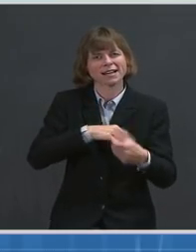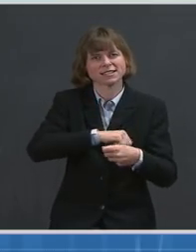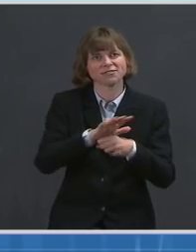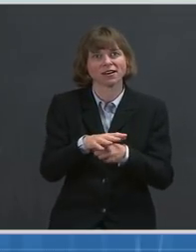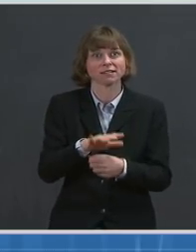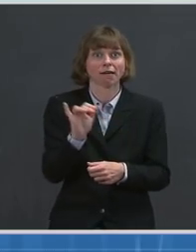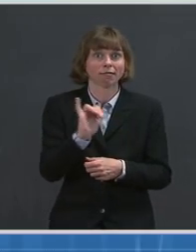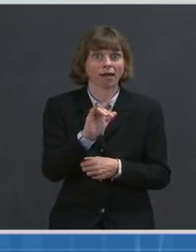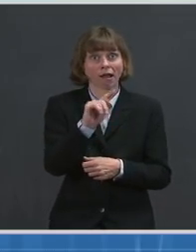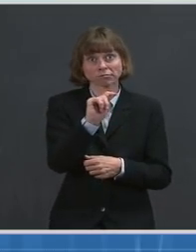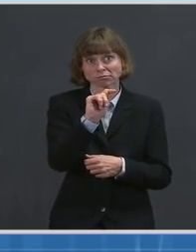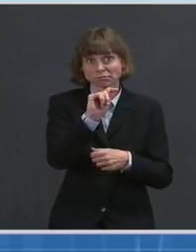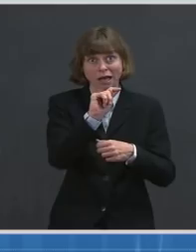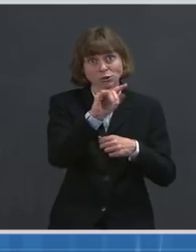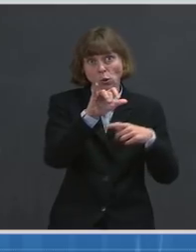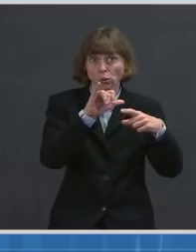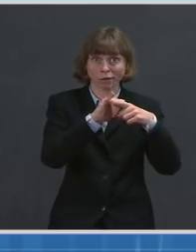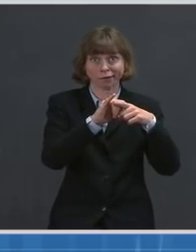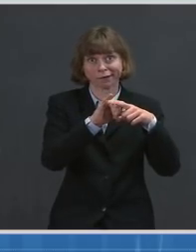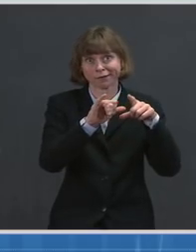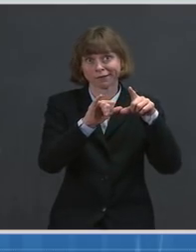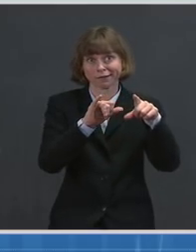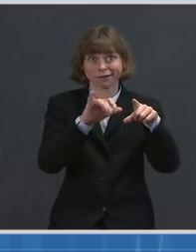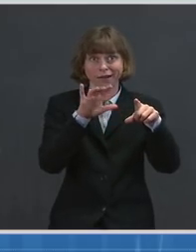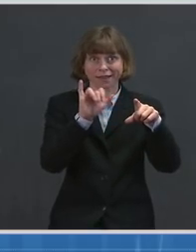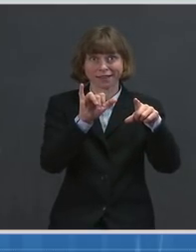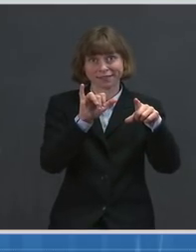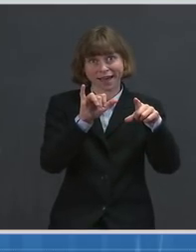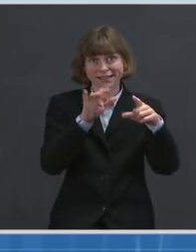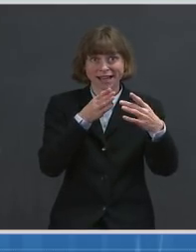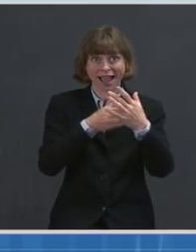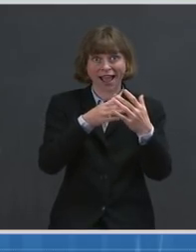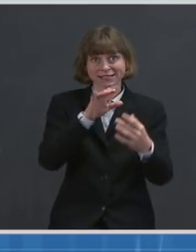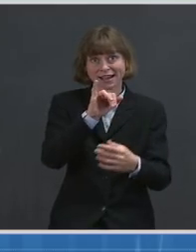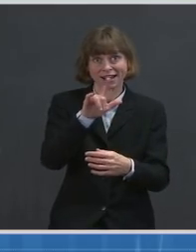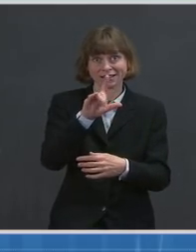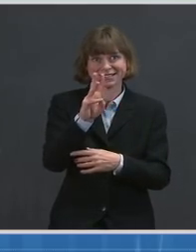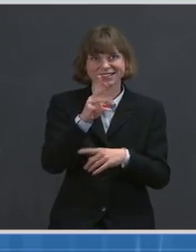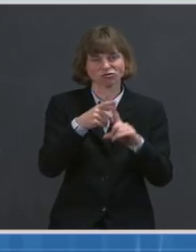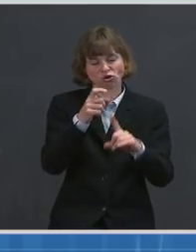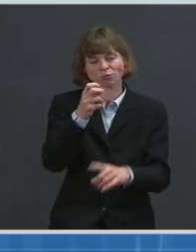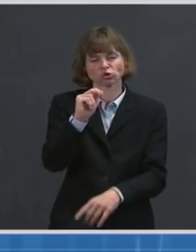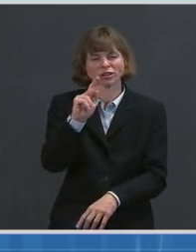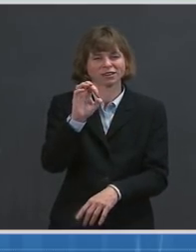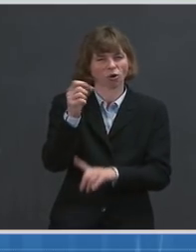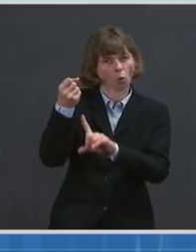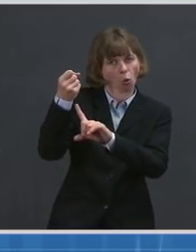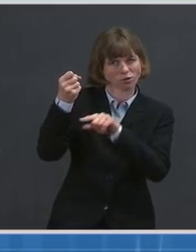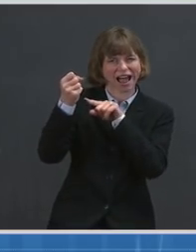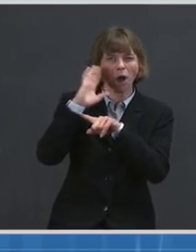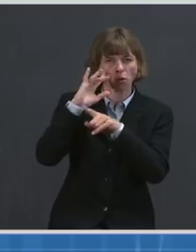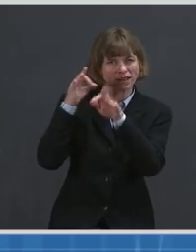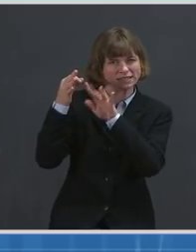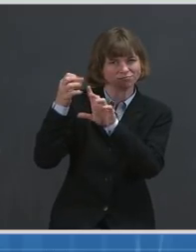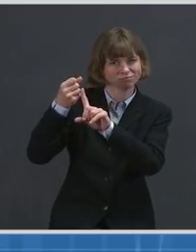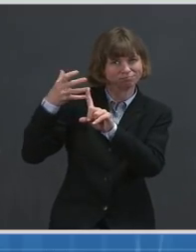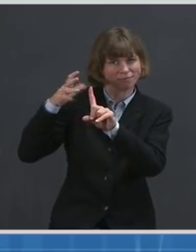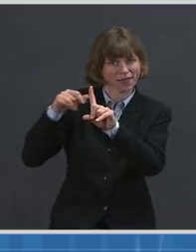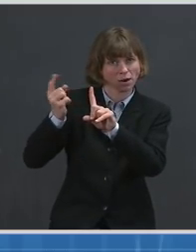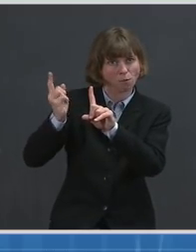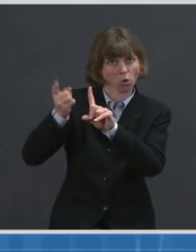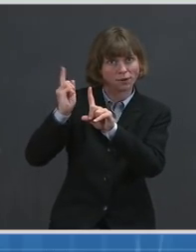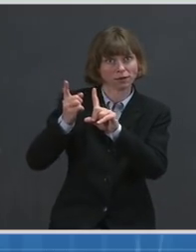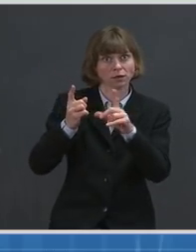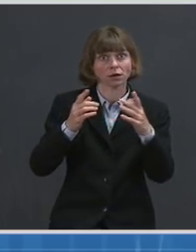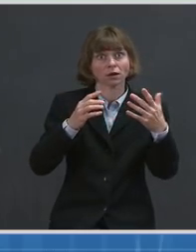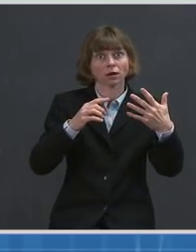tocilibumab is an anti-IL-6 receptor antibody from Genentech. I'll get to that in a moment. The monoclonal antibodies that